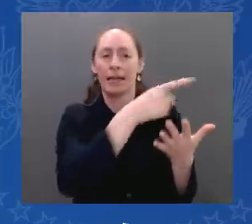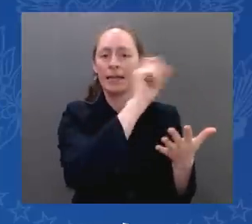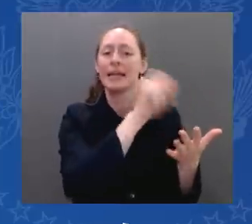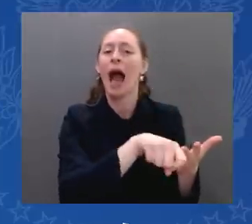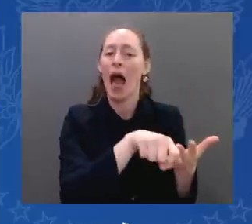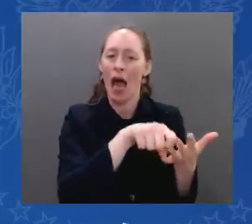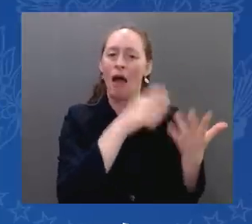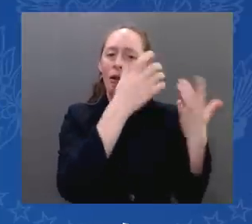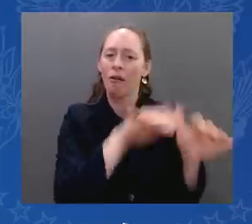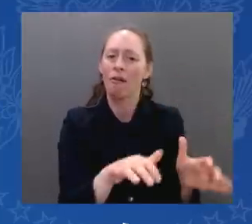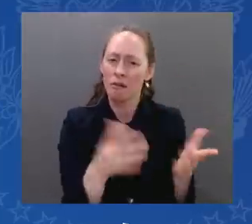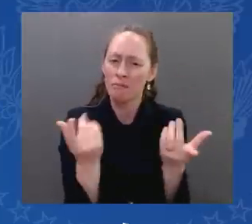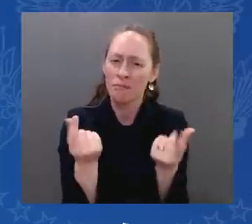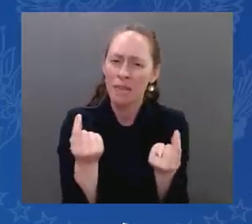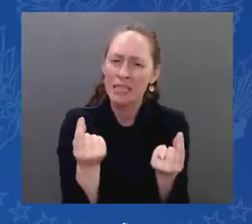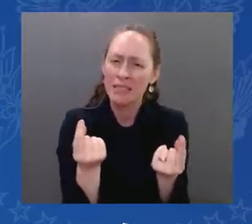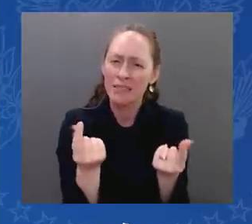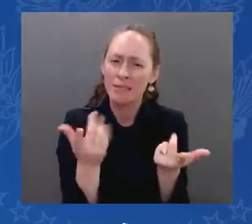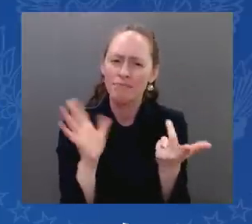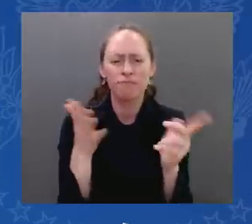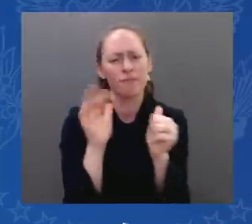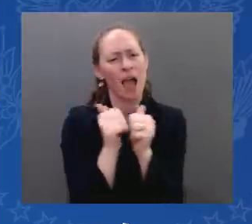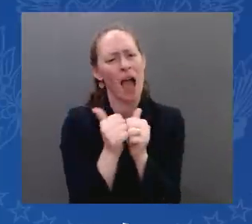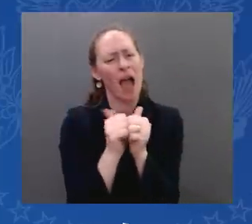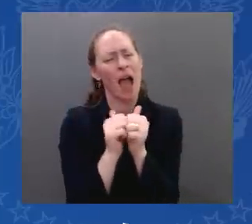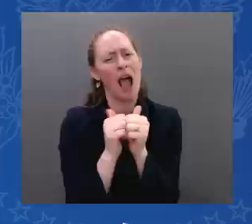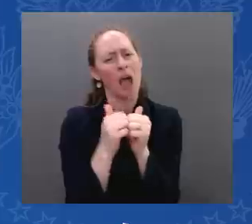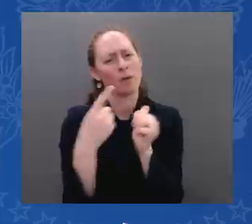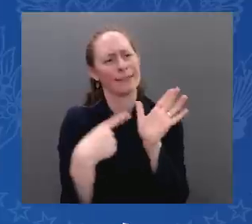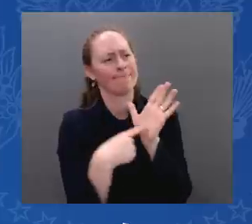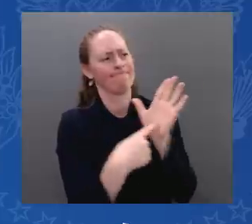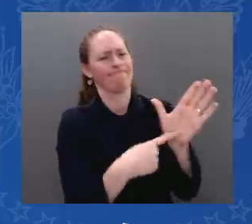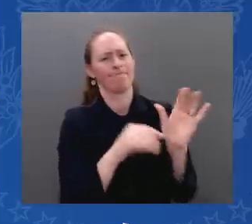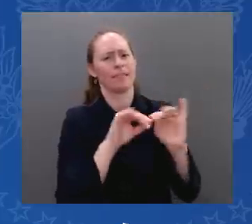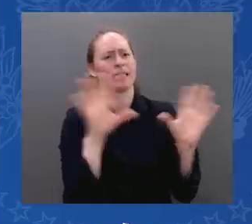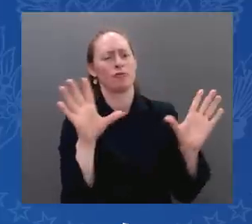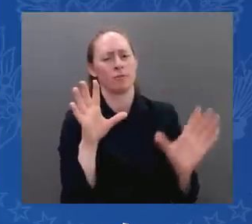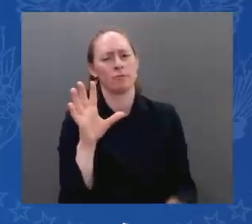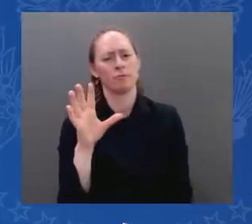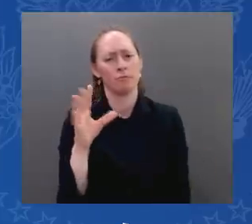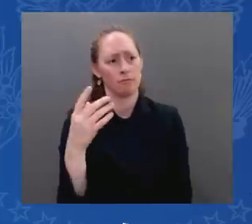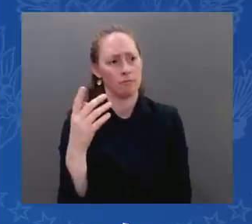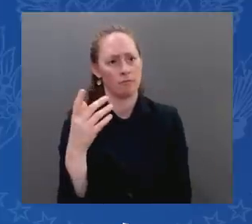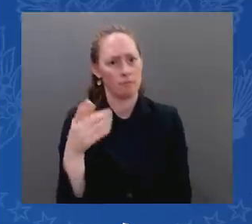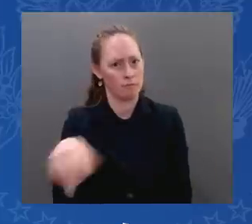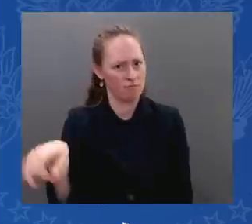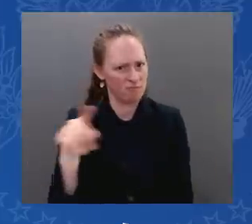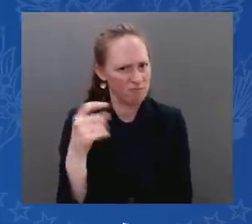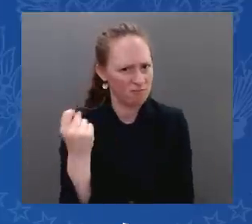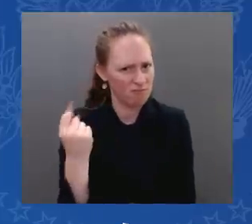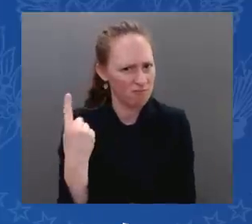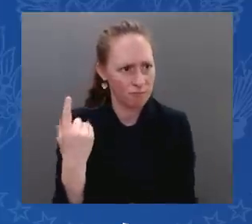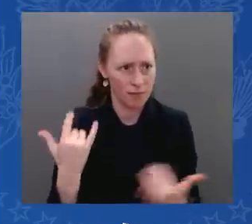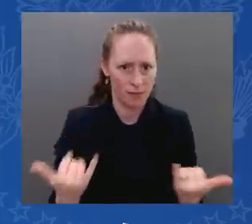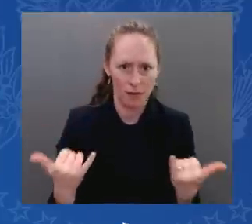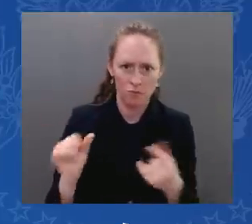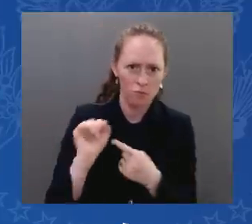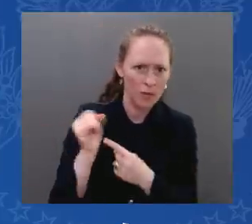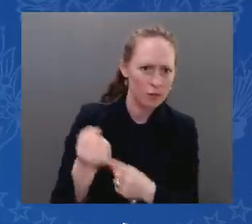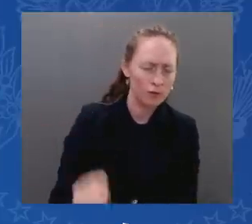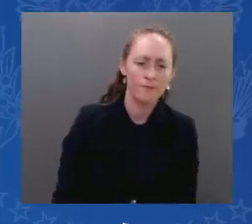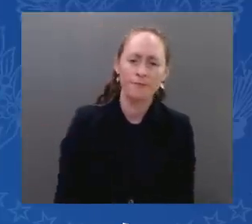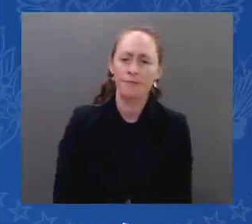with them. And if I may, Mr. Prime Minister, what are the differences and the similarities between you